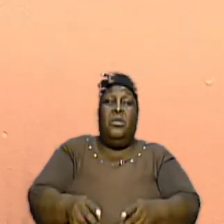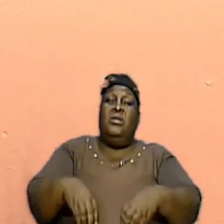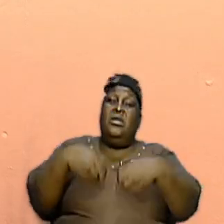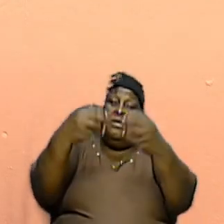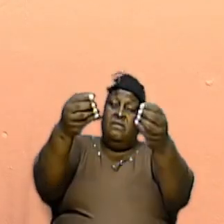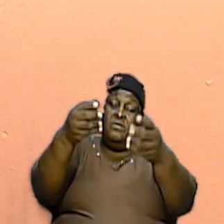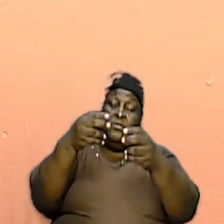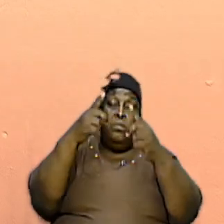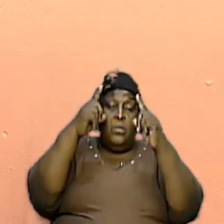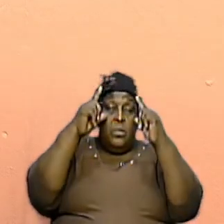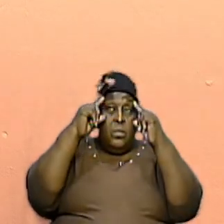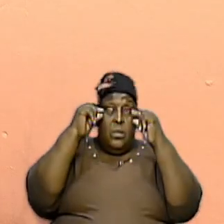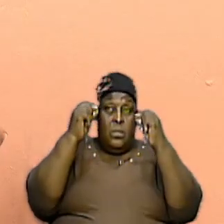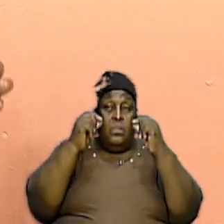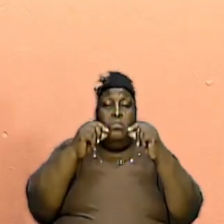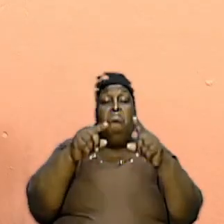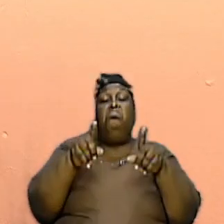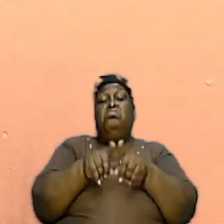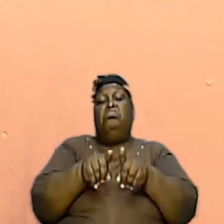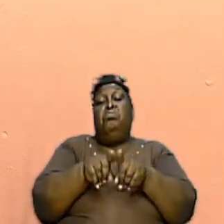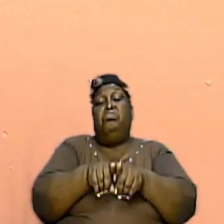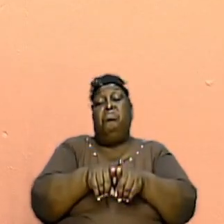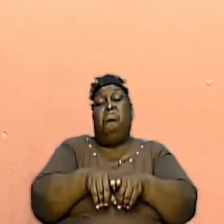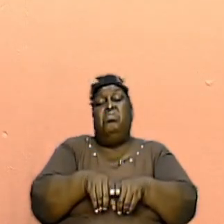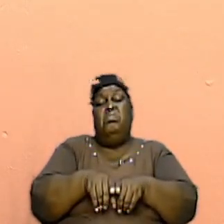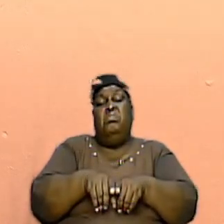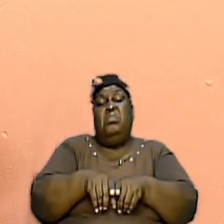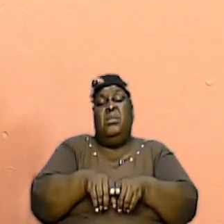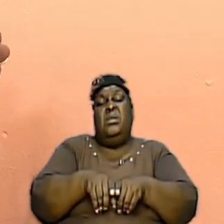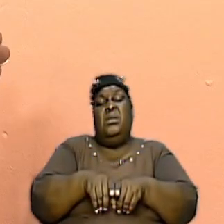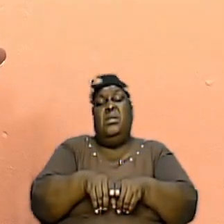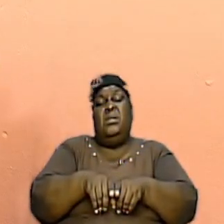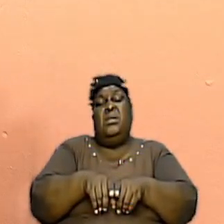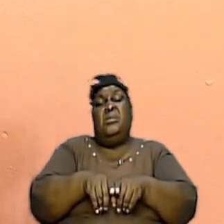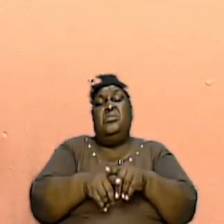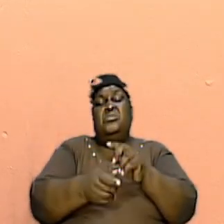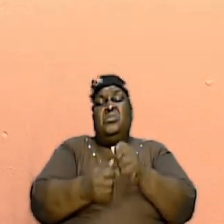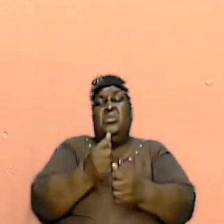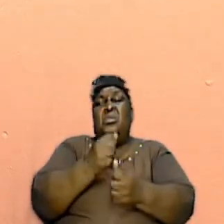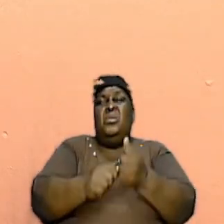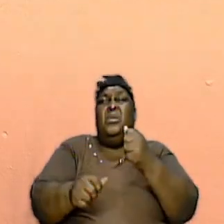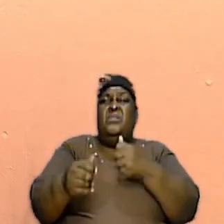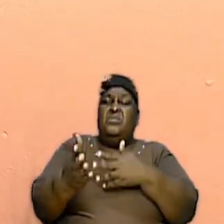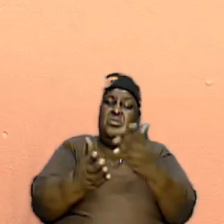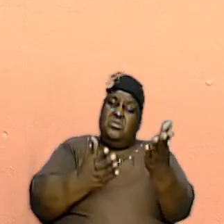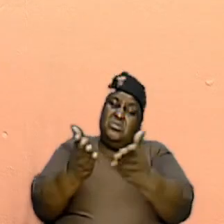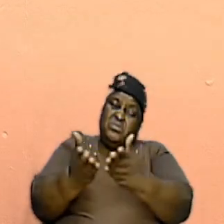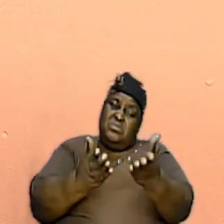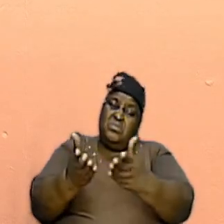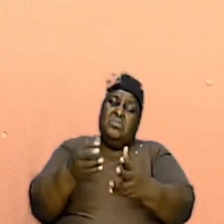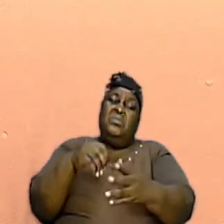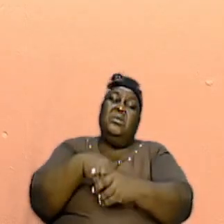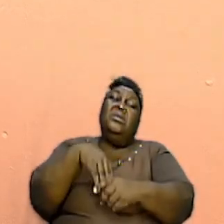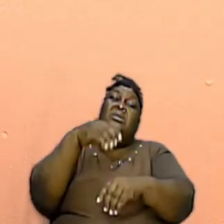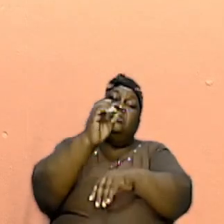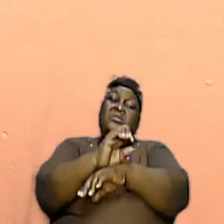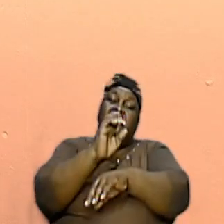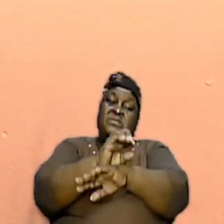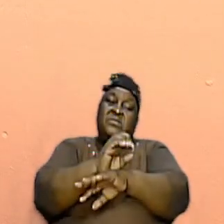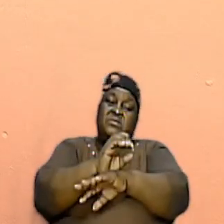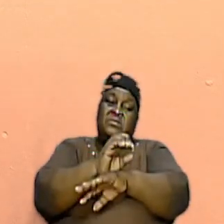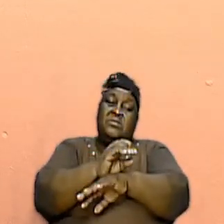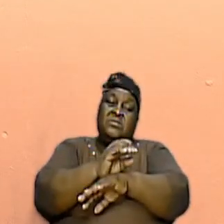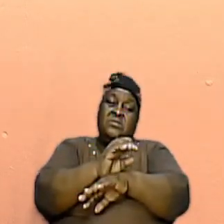also saw in the execution of the services in the tabernacle that